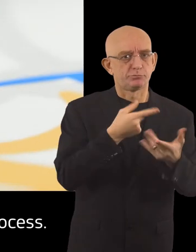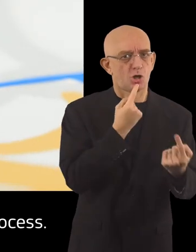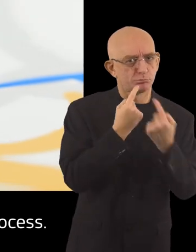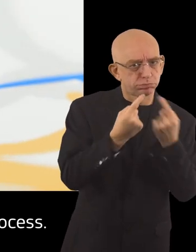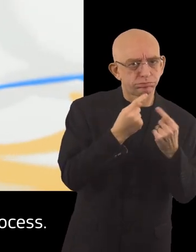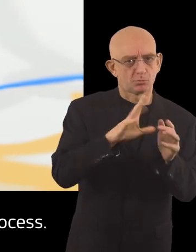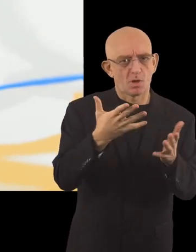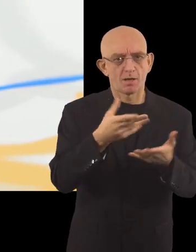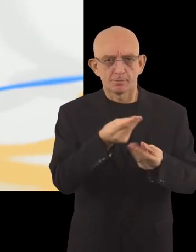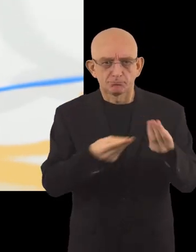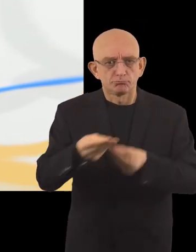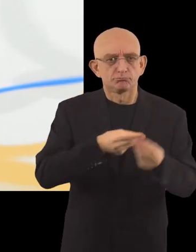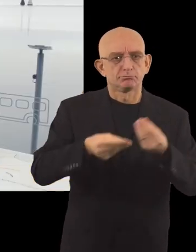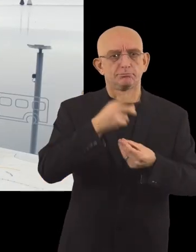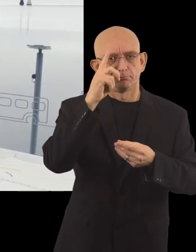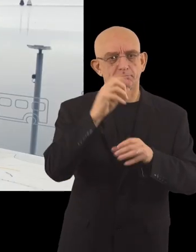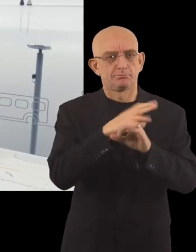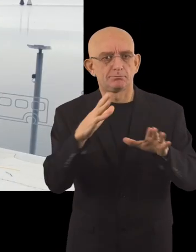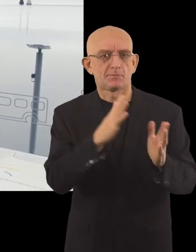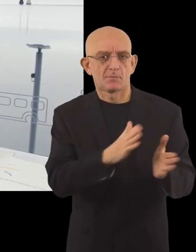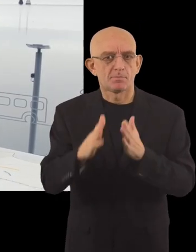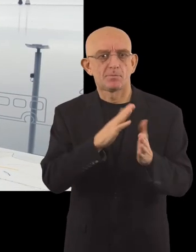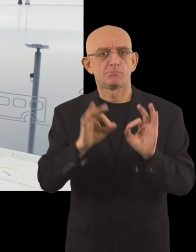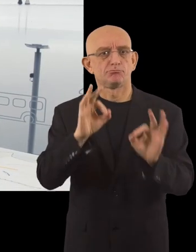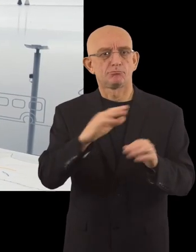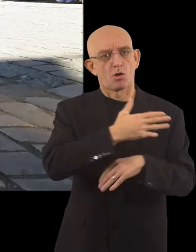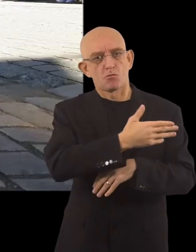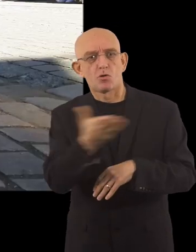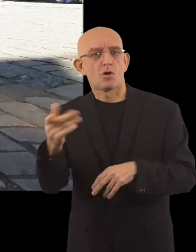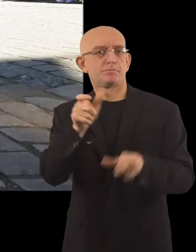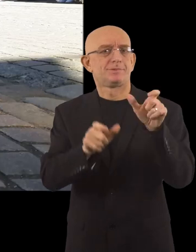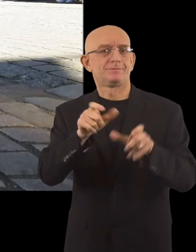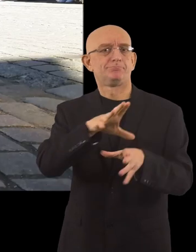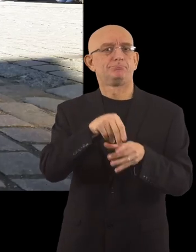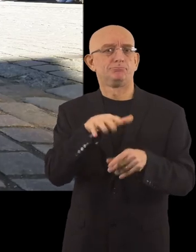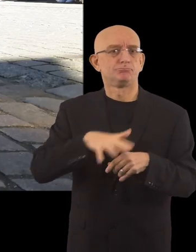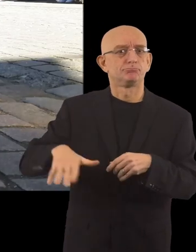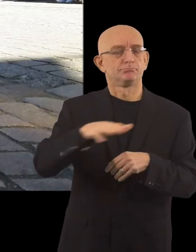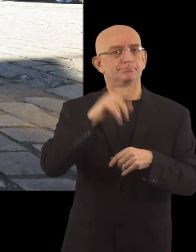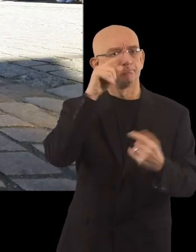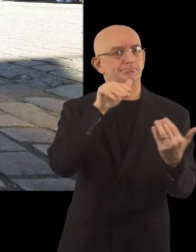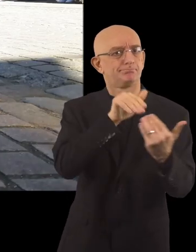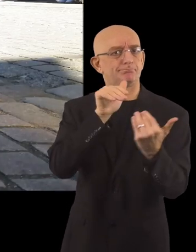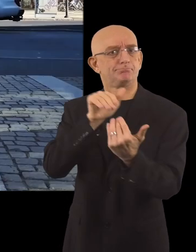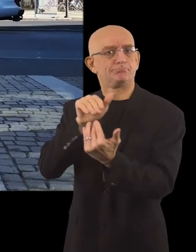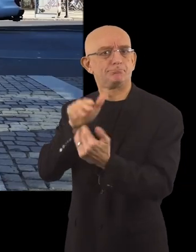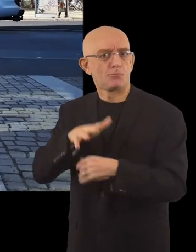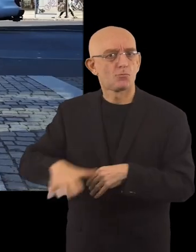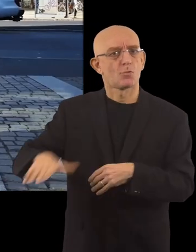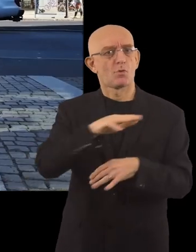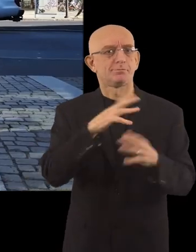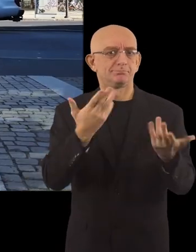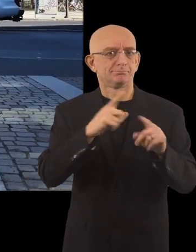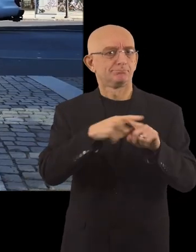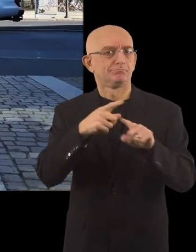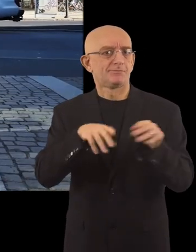decision making process. Jönköping therefore ensures that all groups in society are catered for and made aware of the